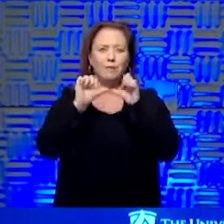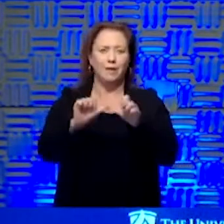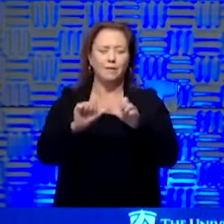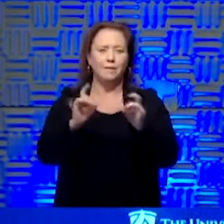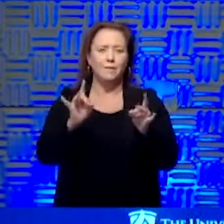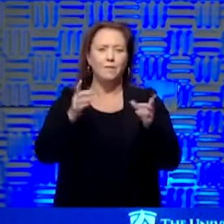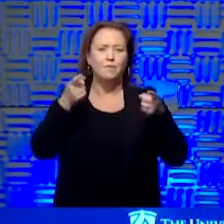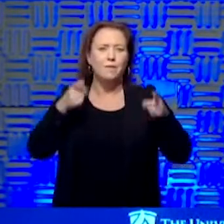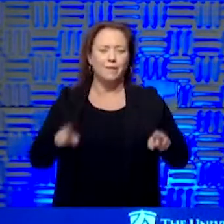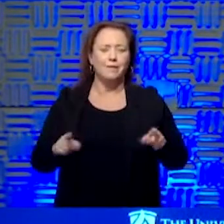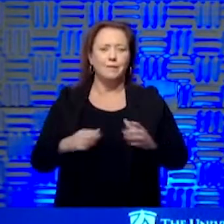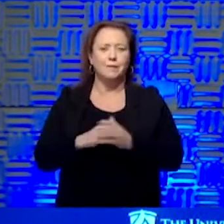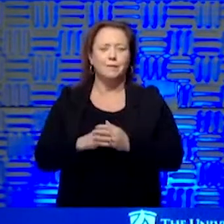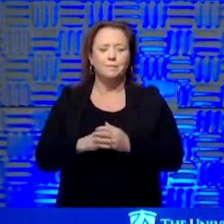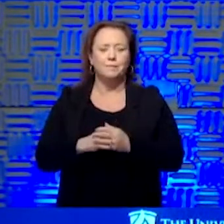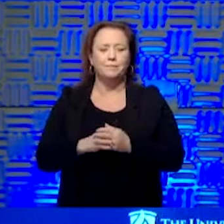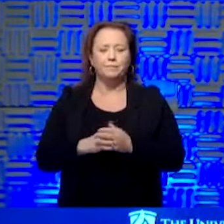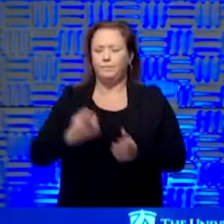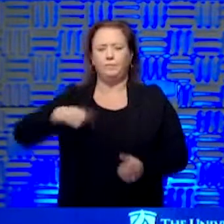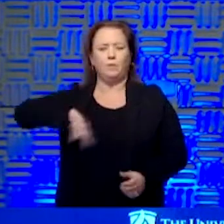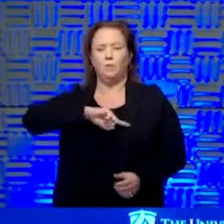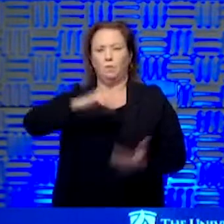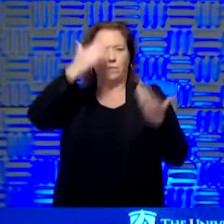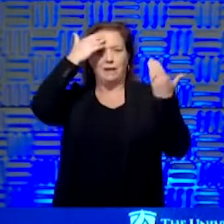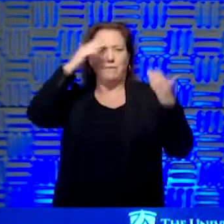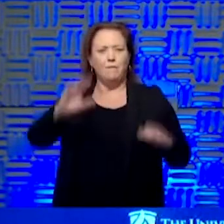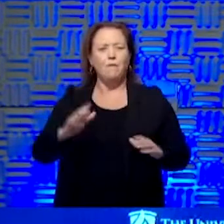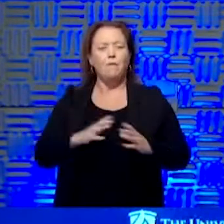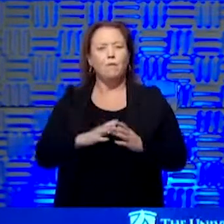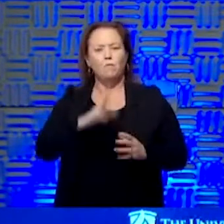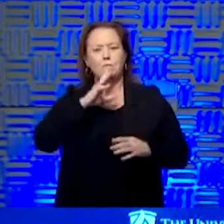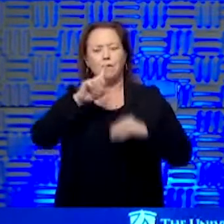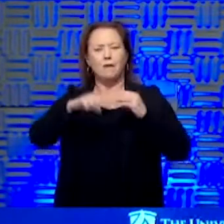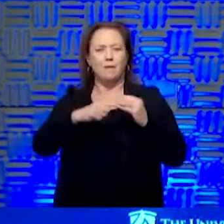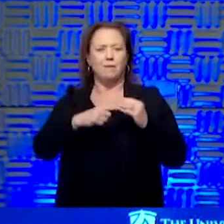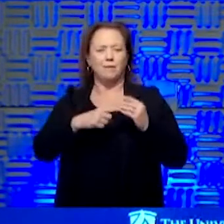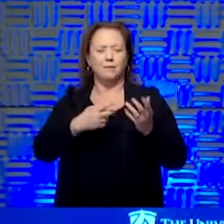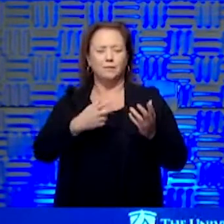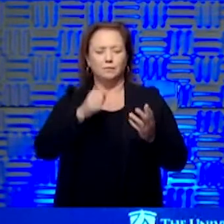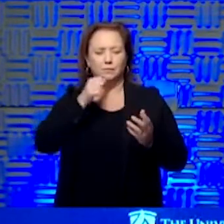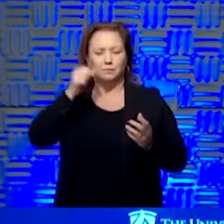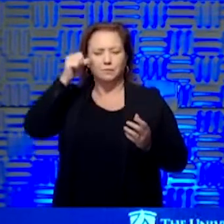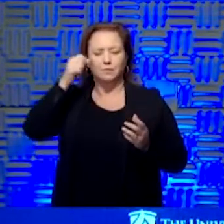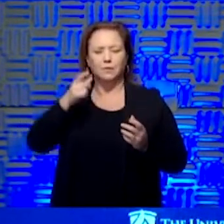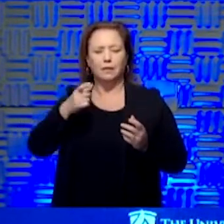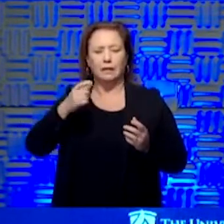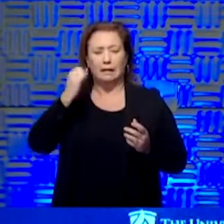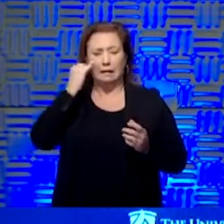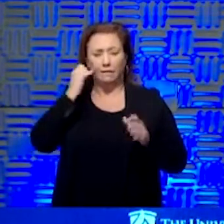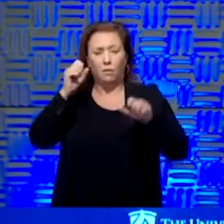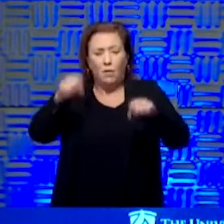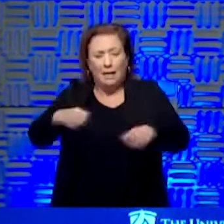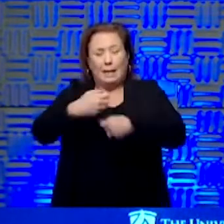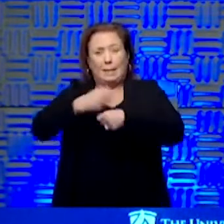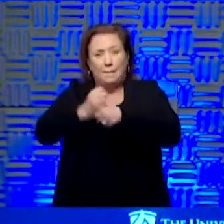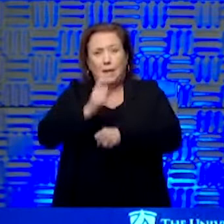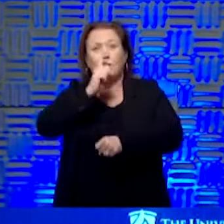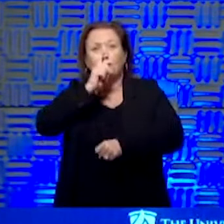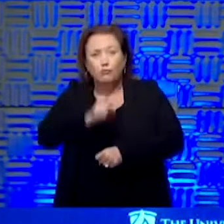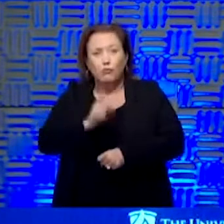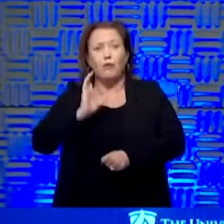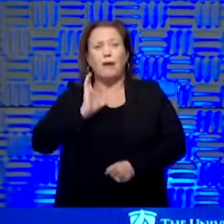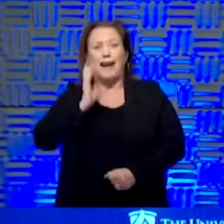crisis. Because we don't know, mean, you know, we talked about this the other day. If we can make sure that that